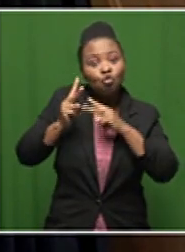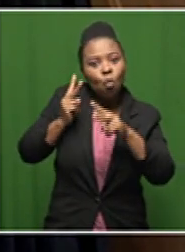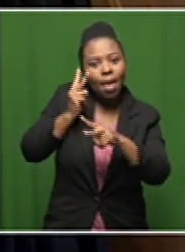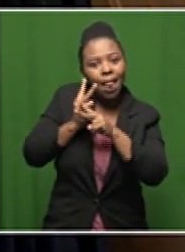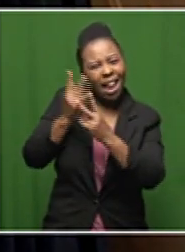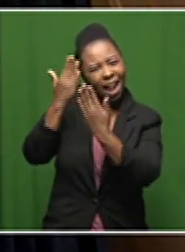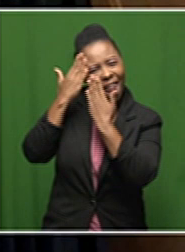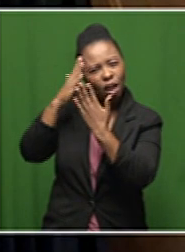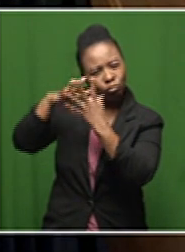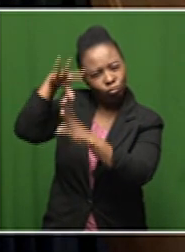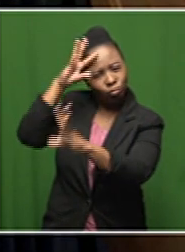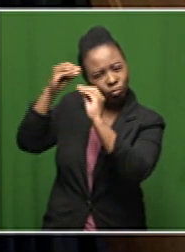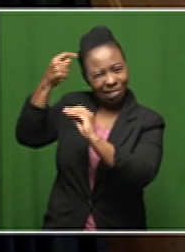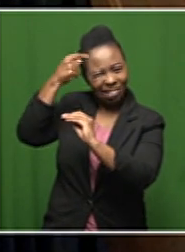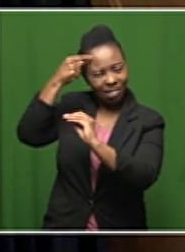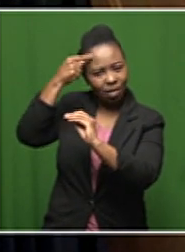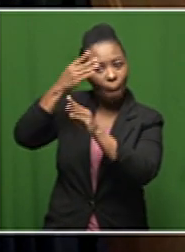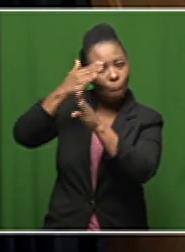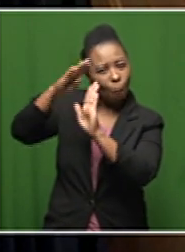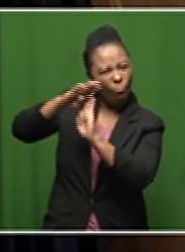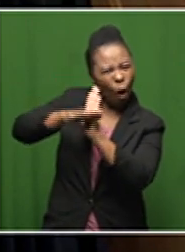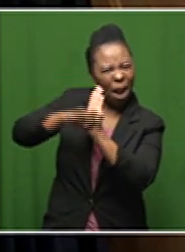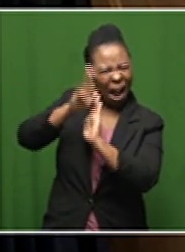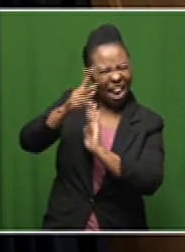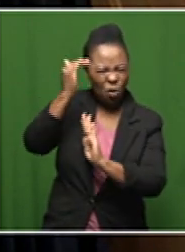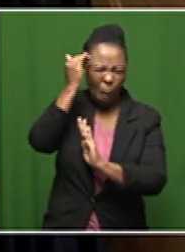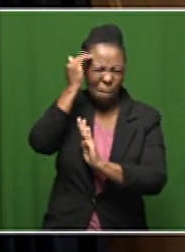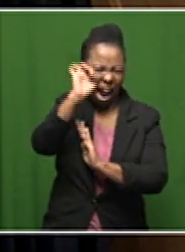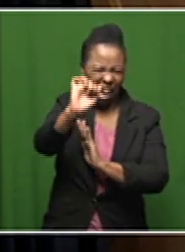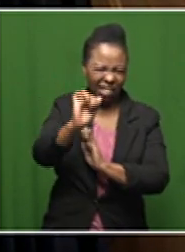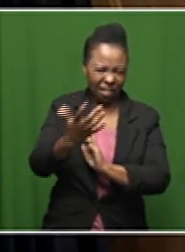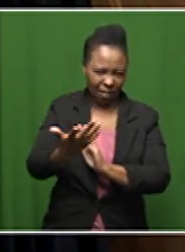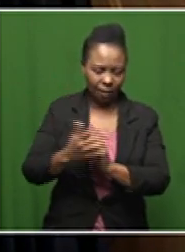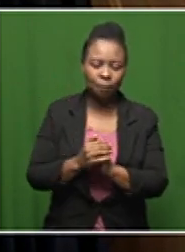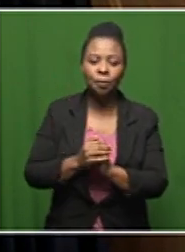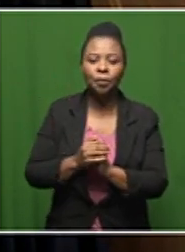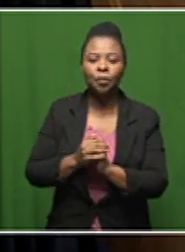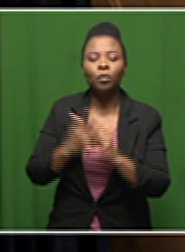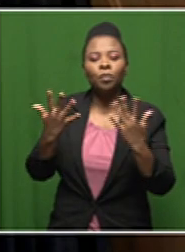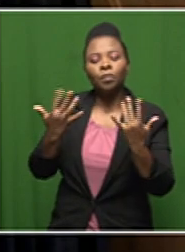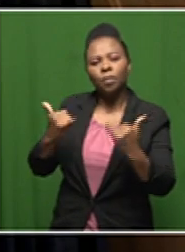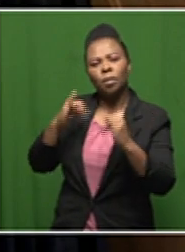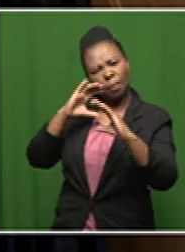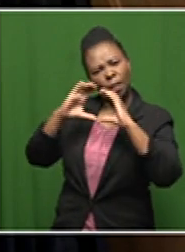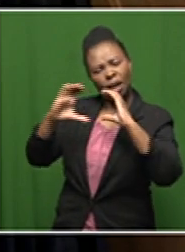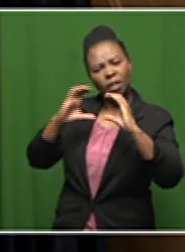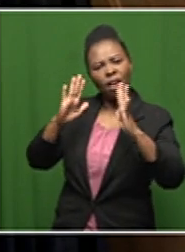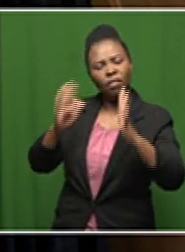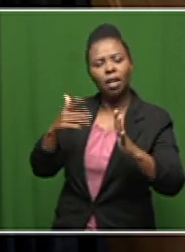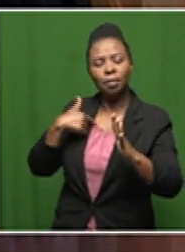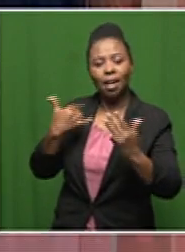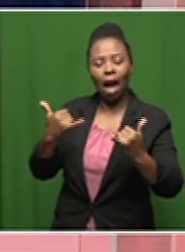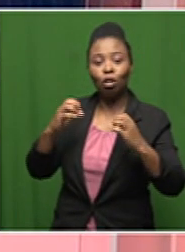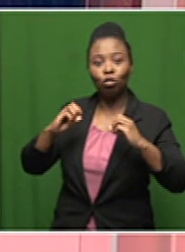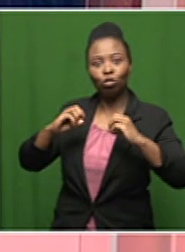reprogram everything and that would be my question in our quest in our conversations that we've had one of the things that i'm starting